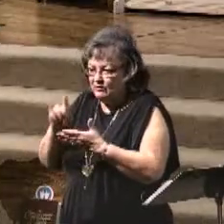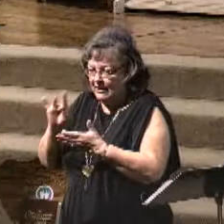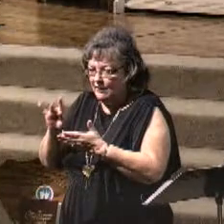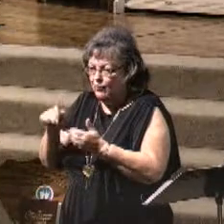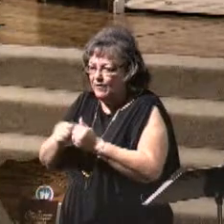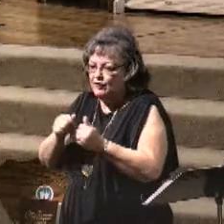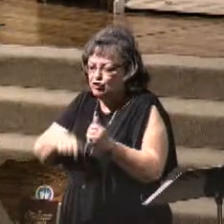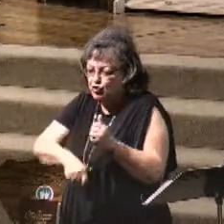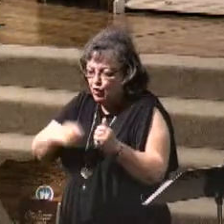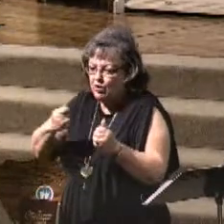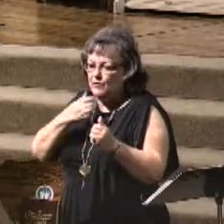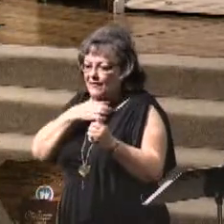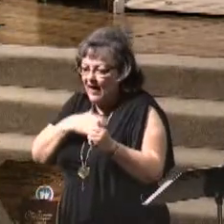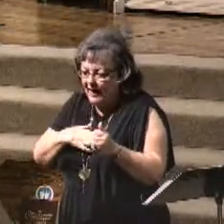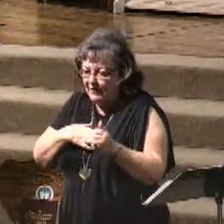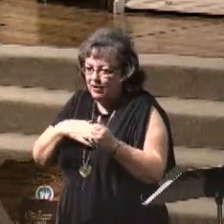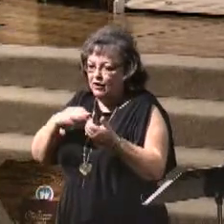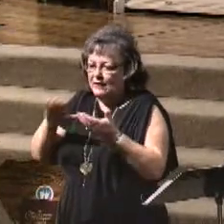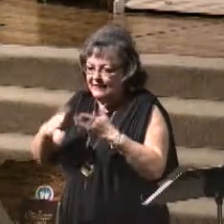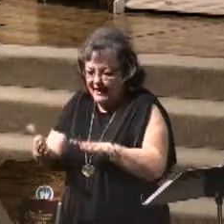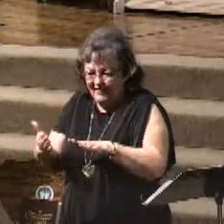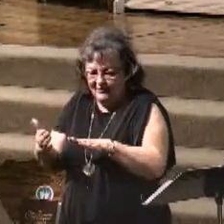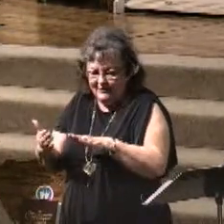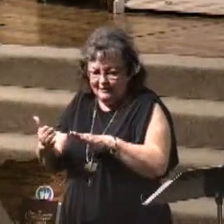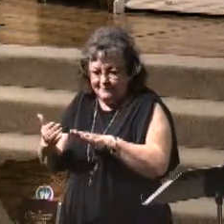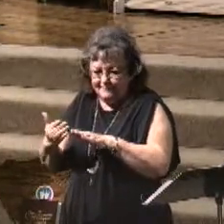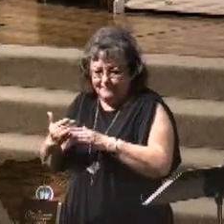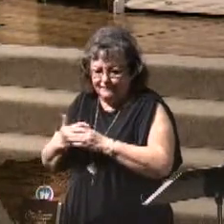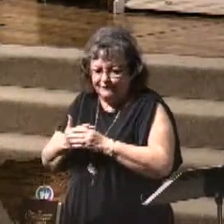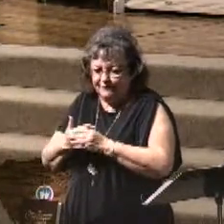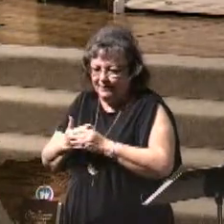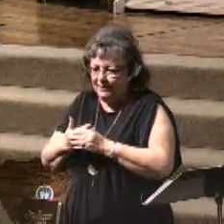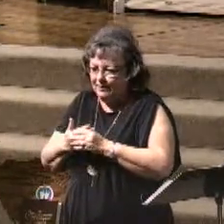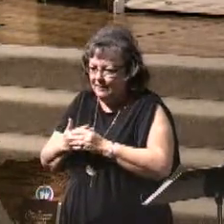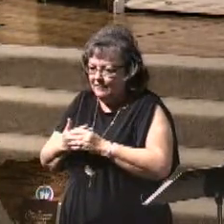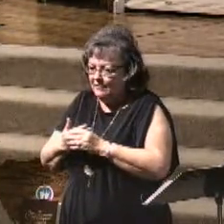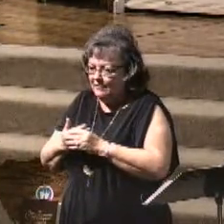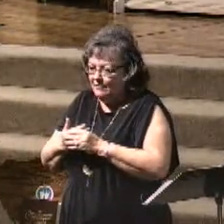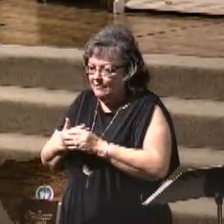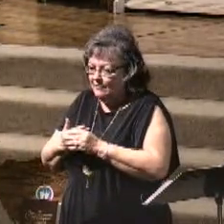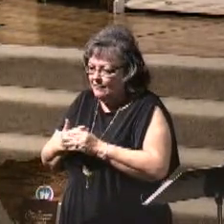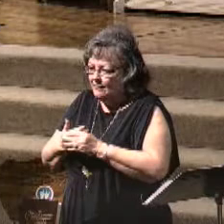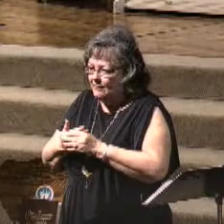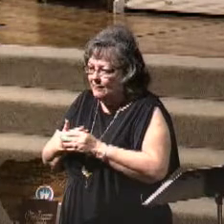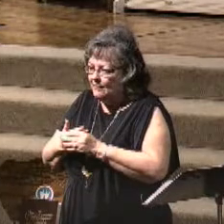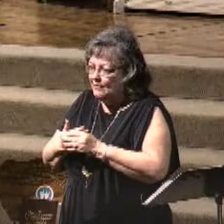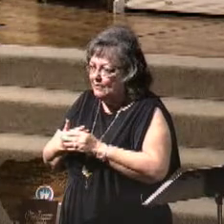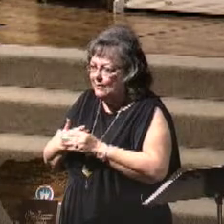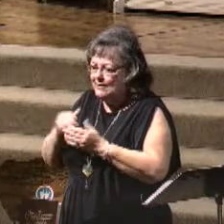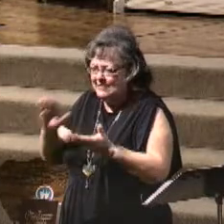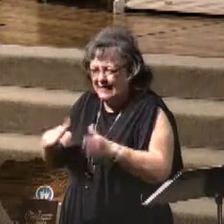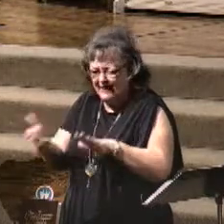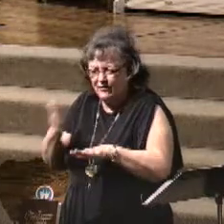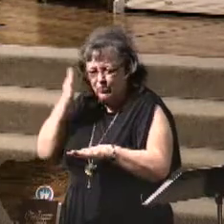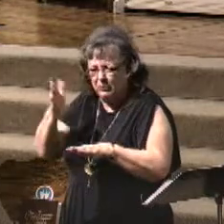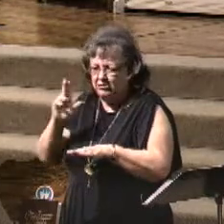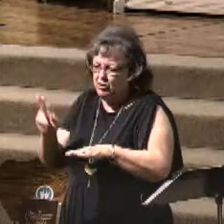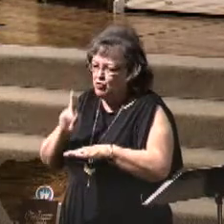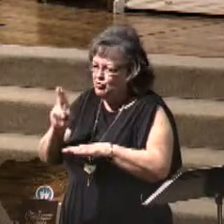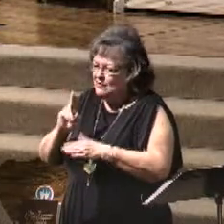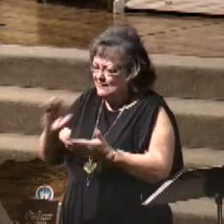sword and with hunger and with death. Death will use death. Isn't that a little redundant